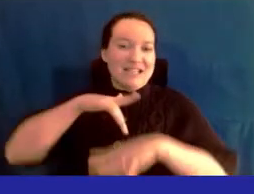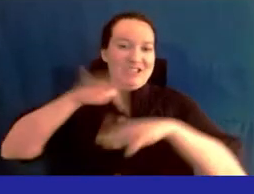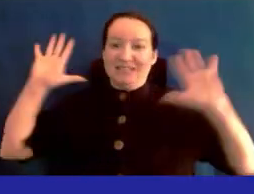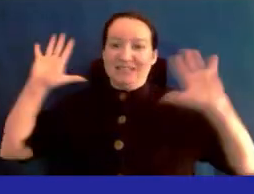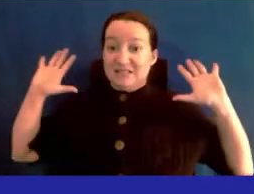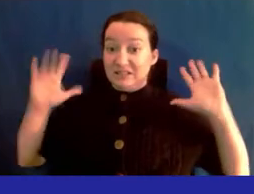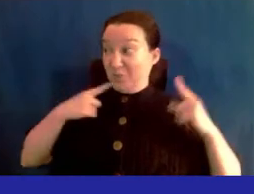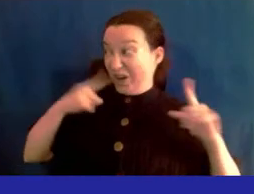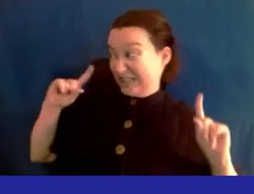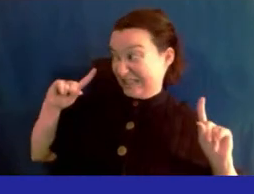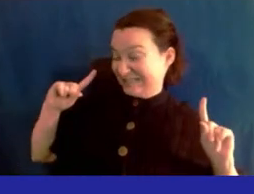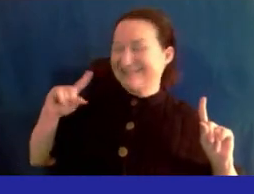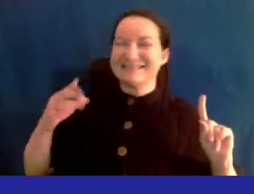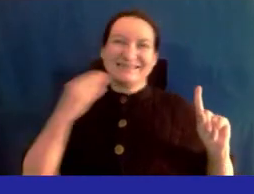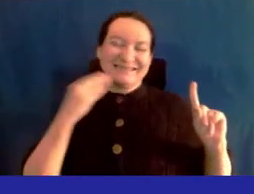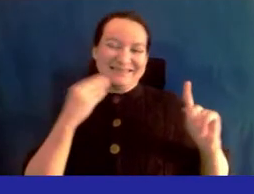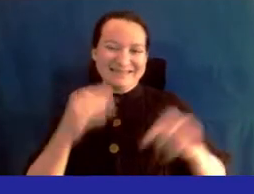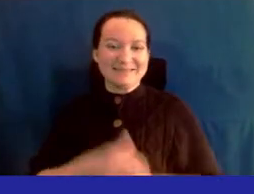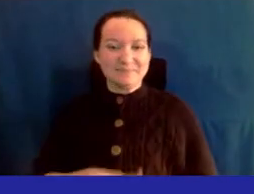It works. Thank you.